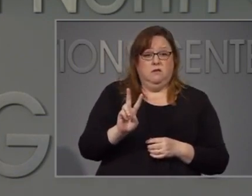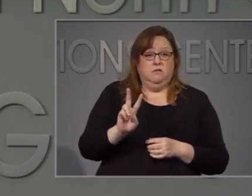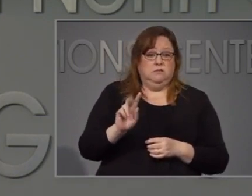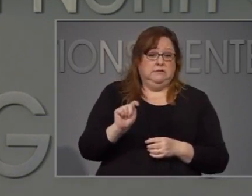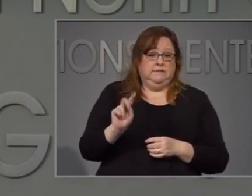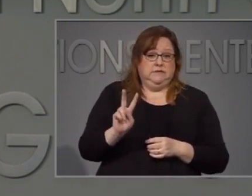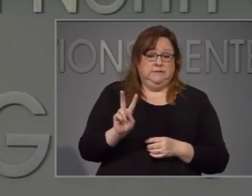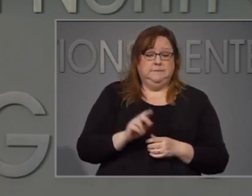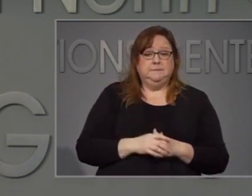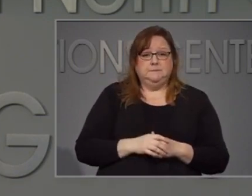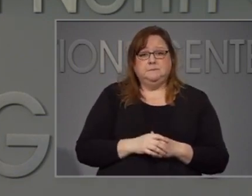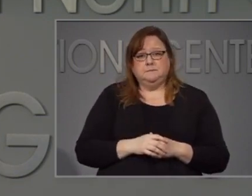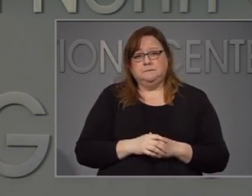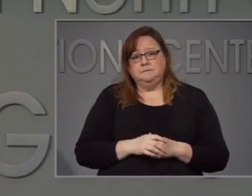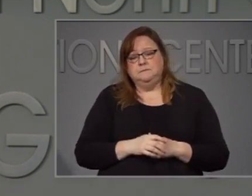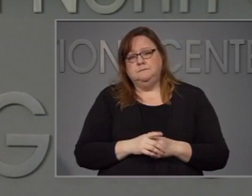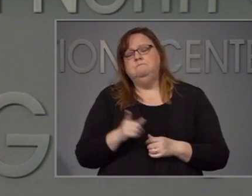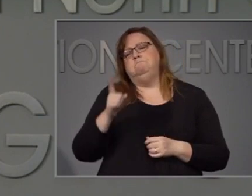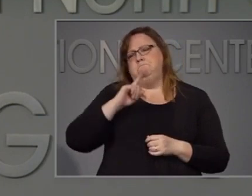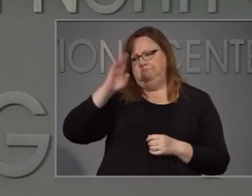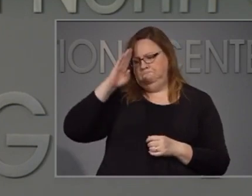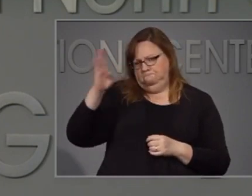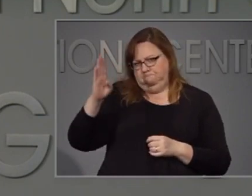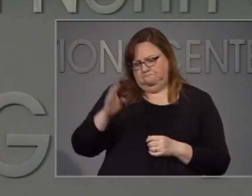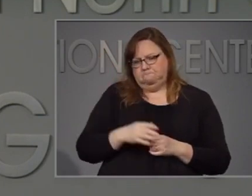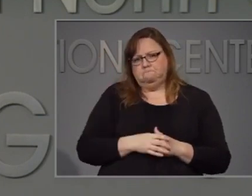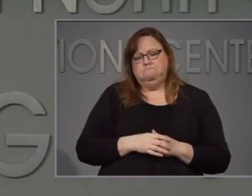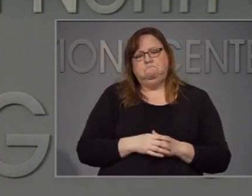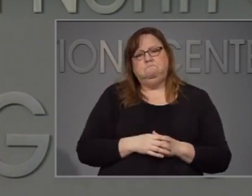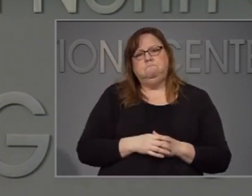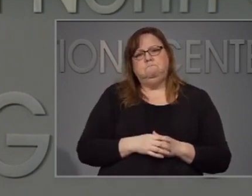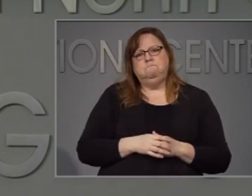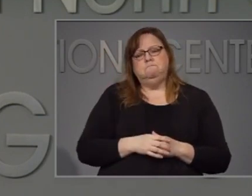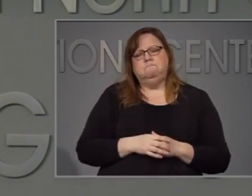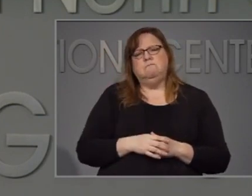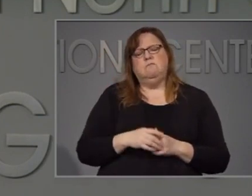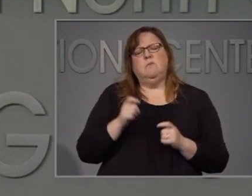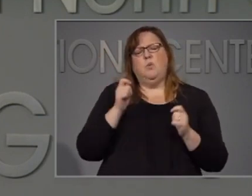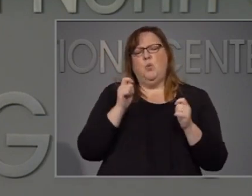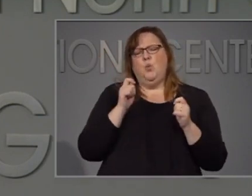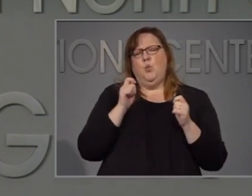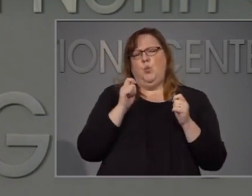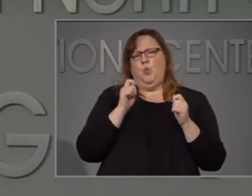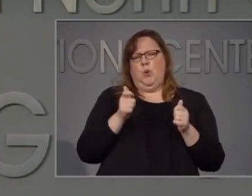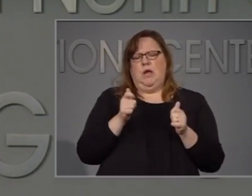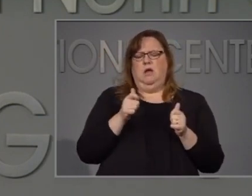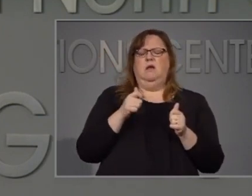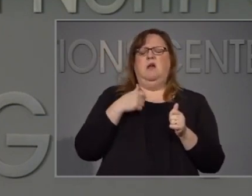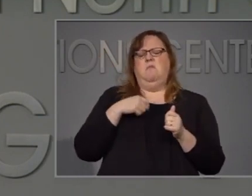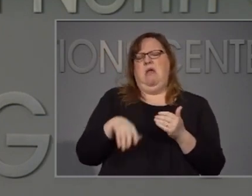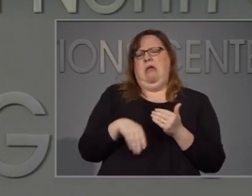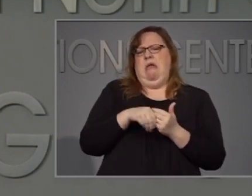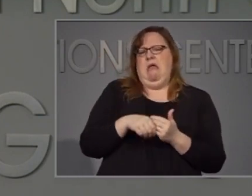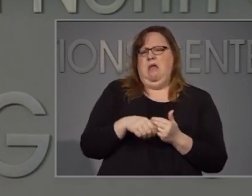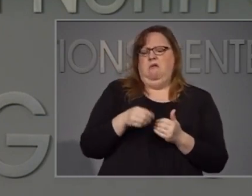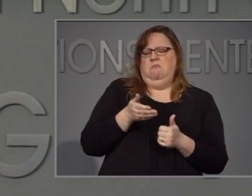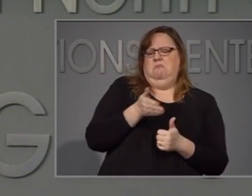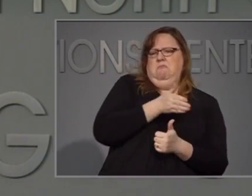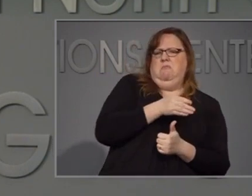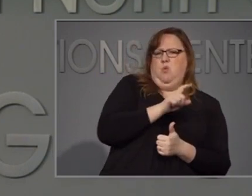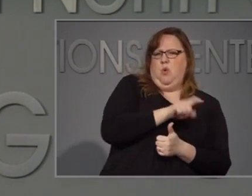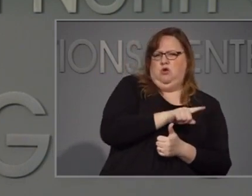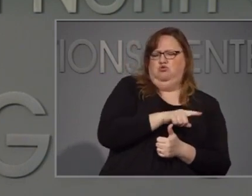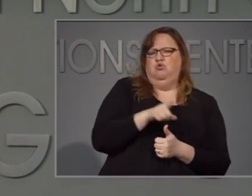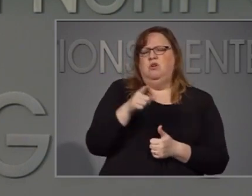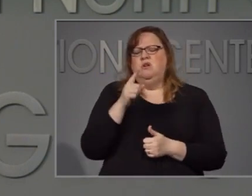Hi, Governor Cooper. This is Chandler Morgan from WBTV. Quick piggyback off of an earlier question, if there is going to